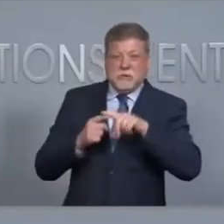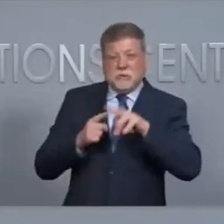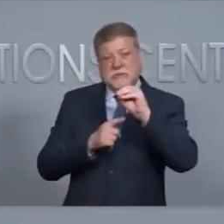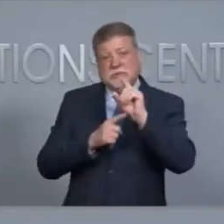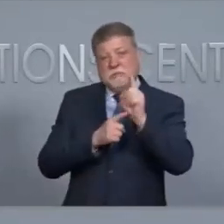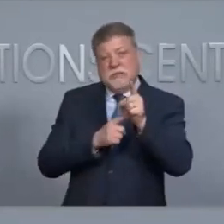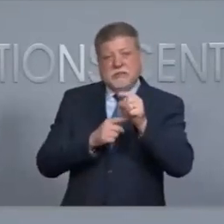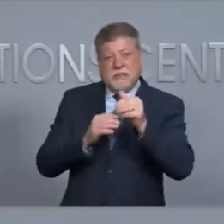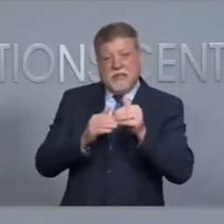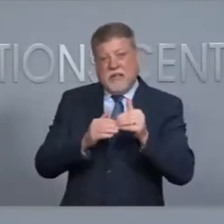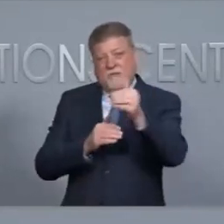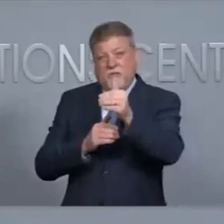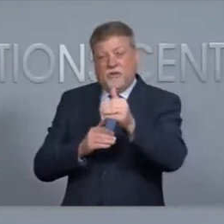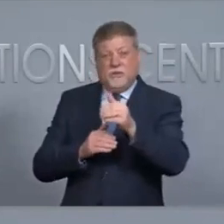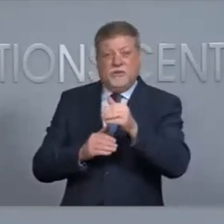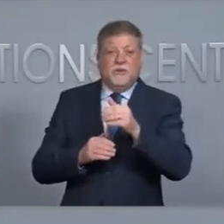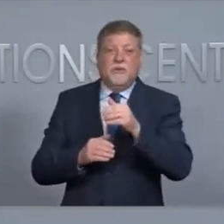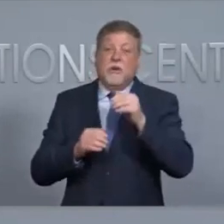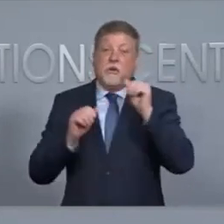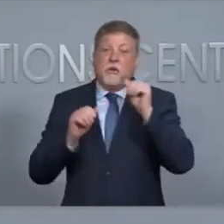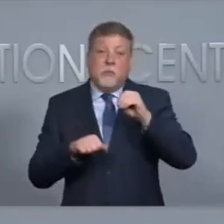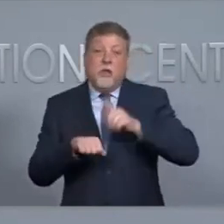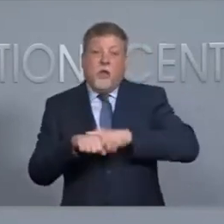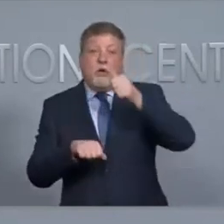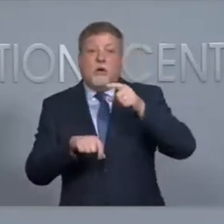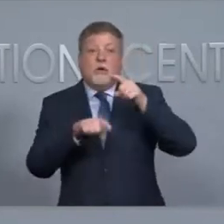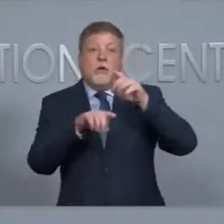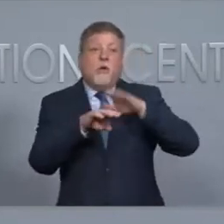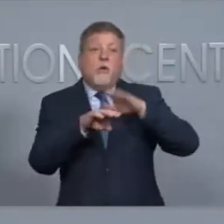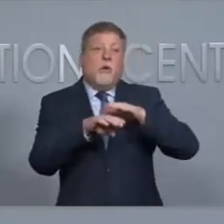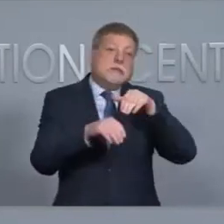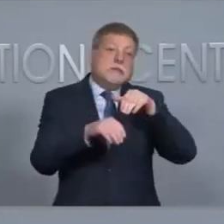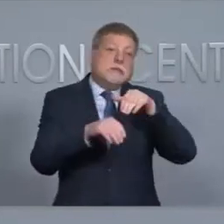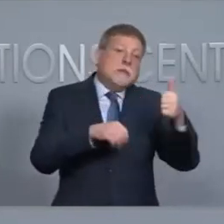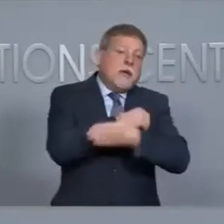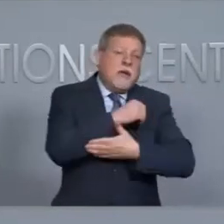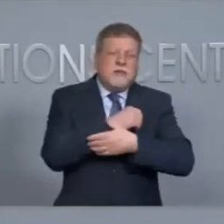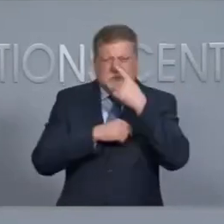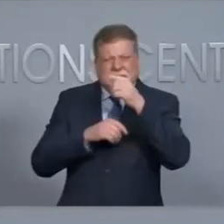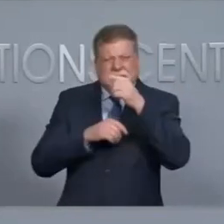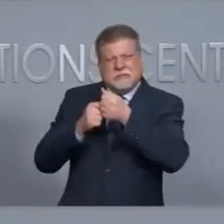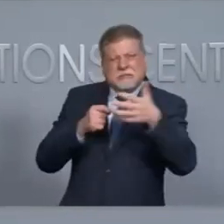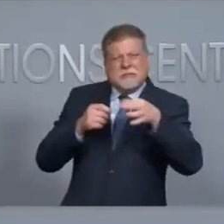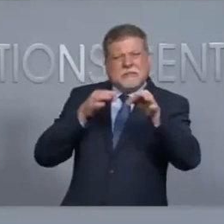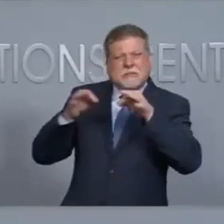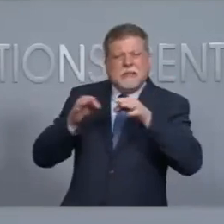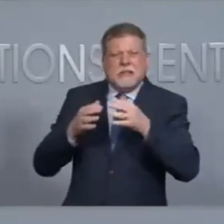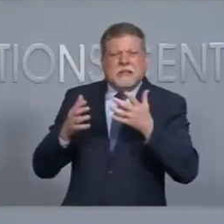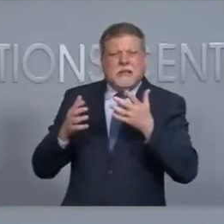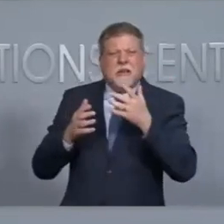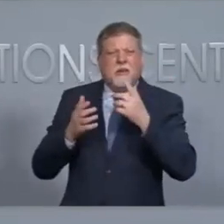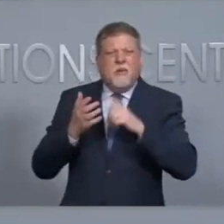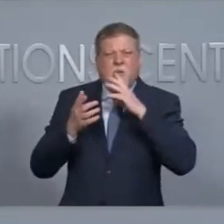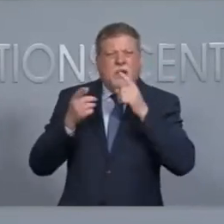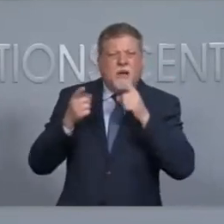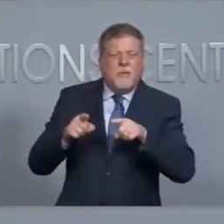but this can possibly be longer in some counties can you just explain what those some counties might be and I